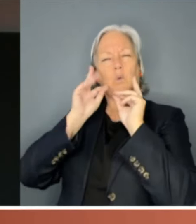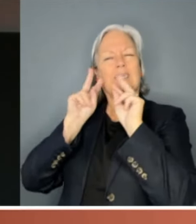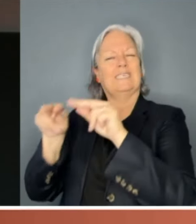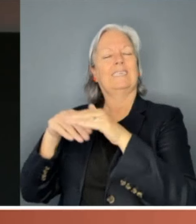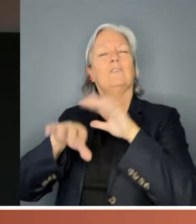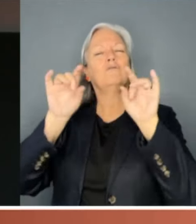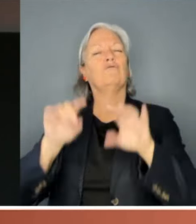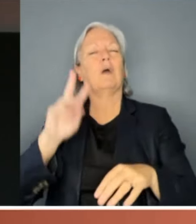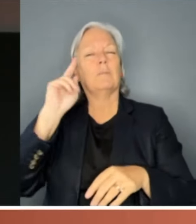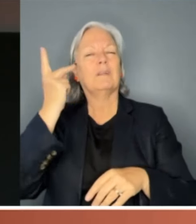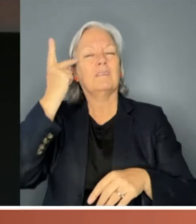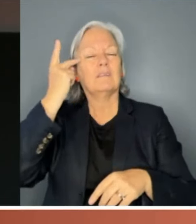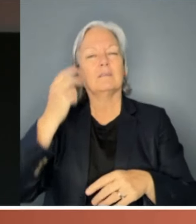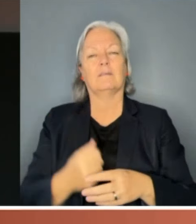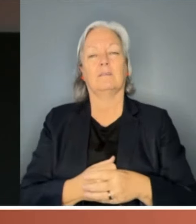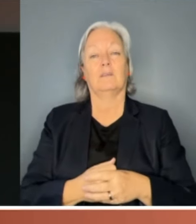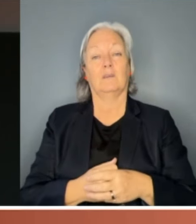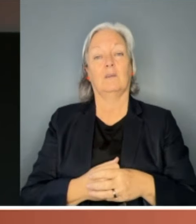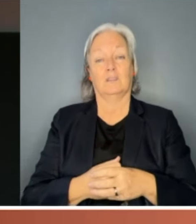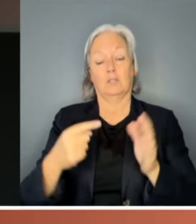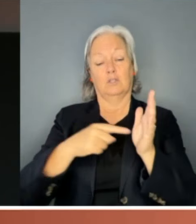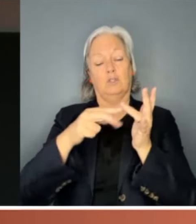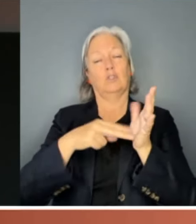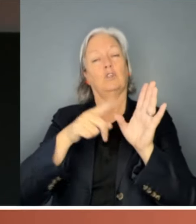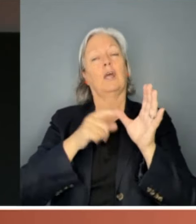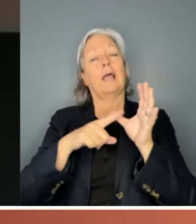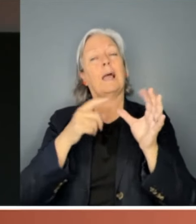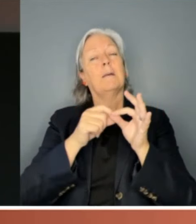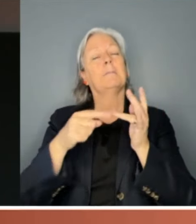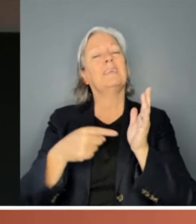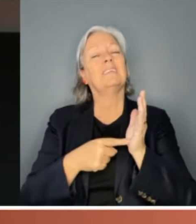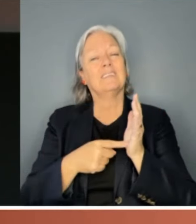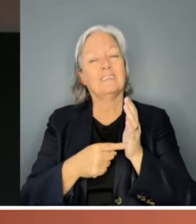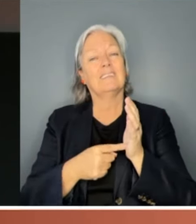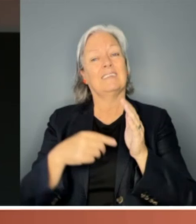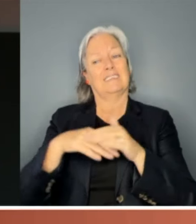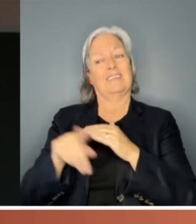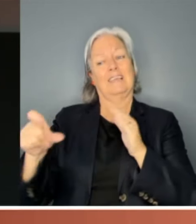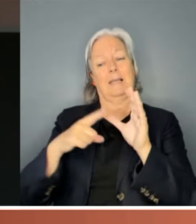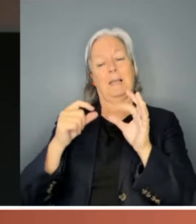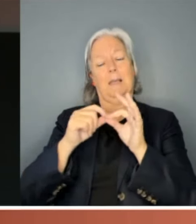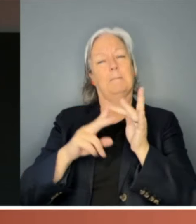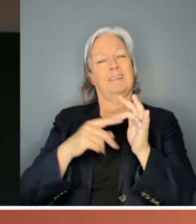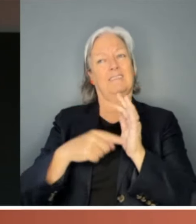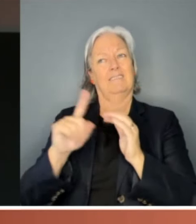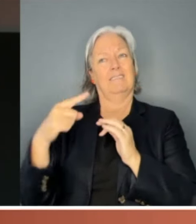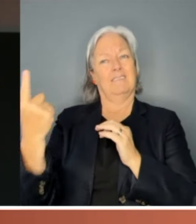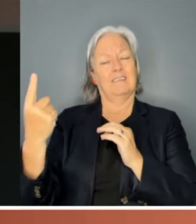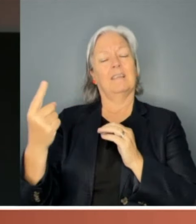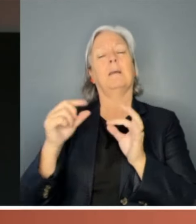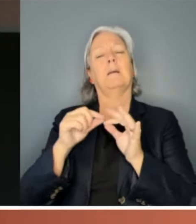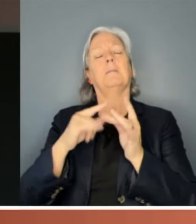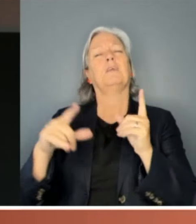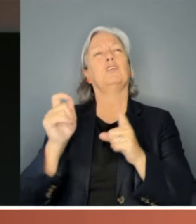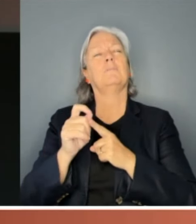Not even being the only woman in Tony Abbott's 2013 cabinet had counted for much. Eventually Bishop saw the light, clicked